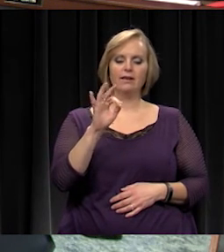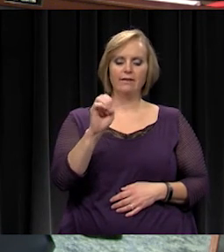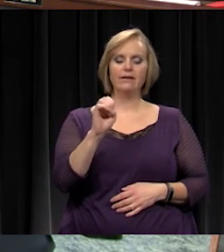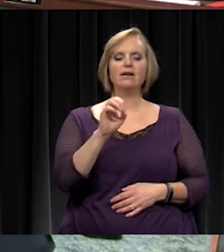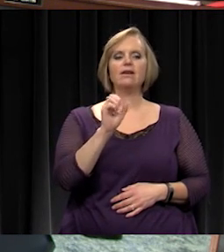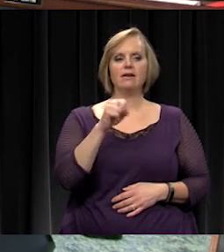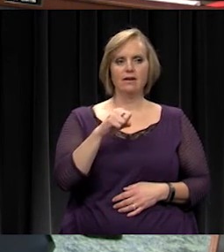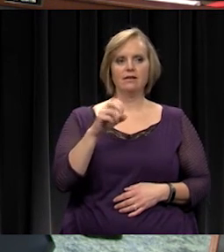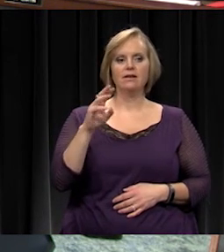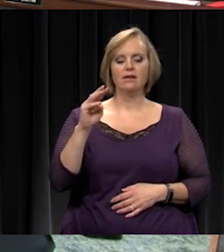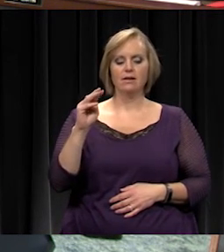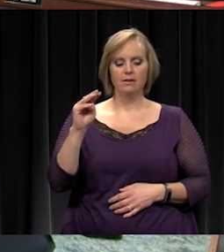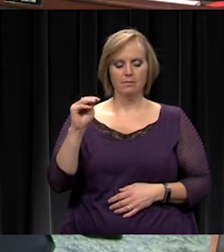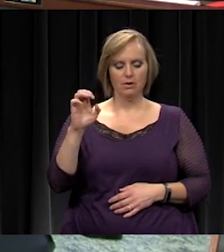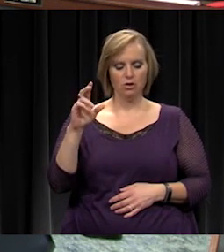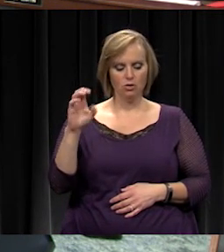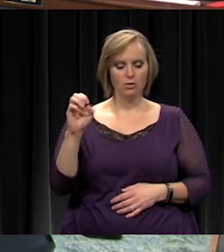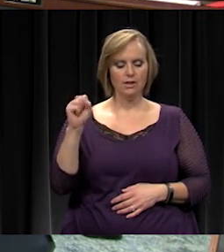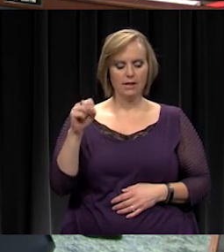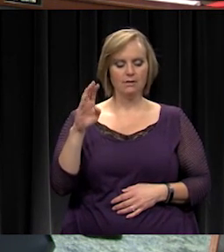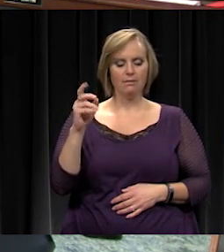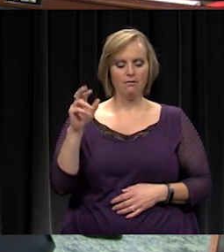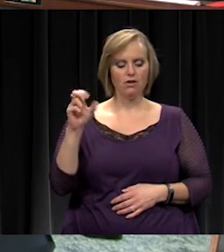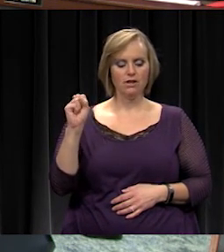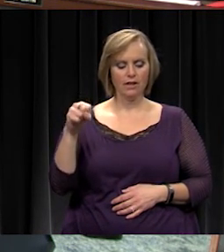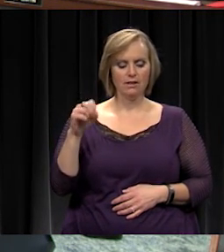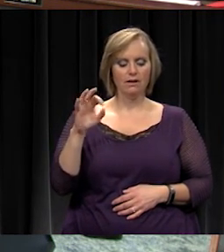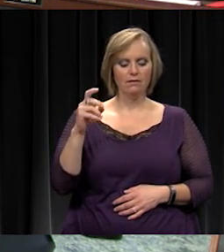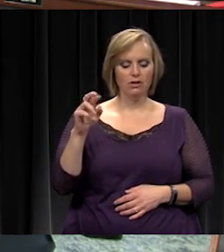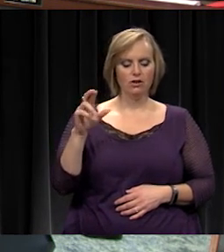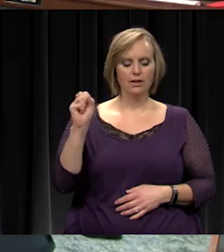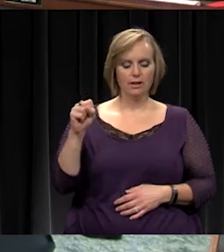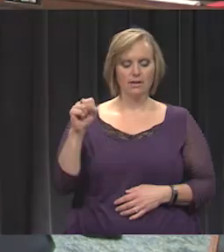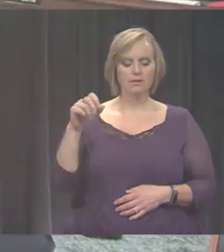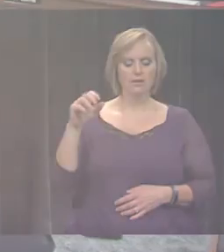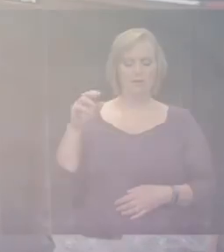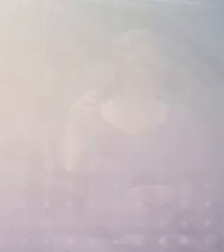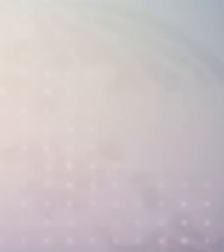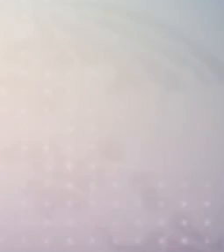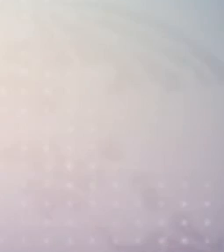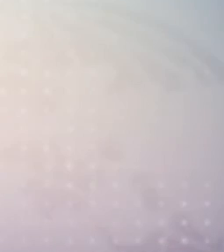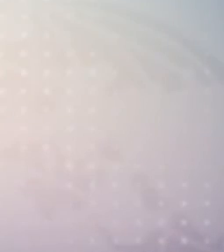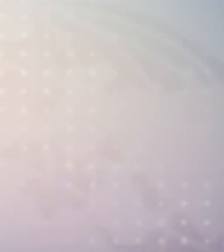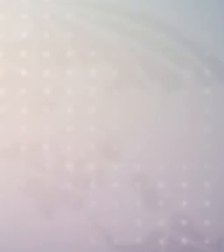Beveridge? Yes. Mr. McCune? Yes. Mrs. Martin? Yes. Mrs. Felter? Yes. Very good.